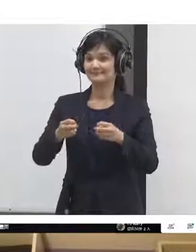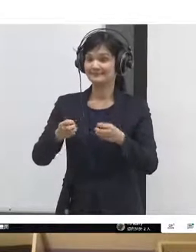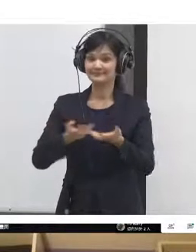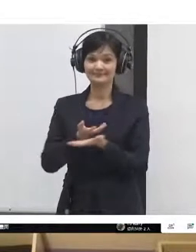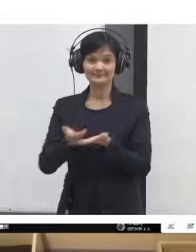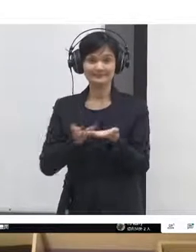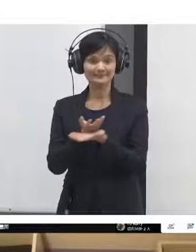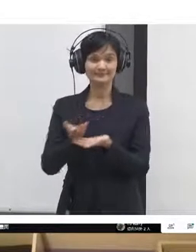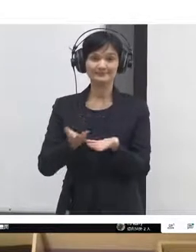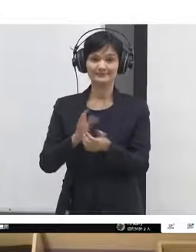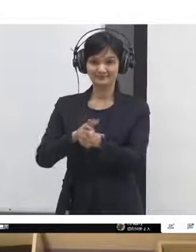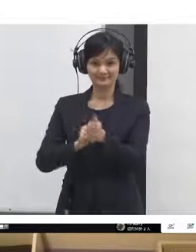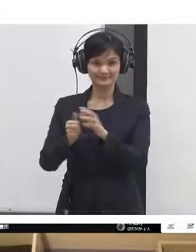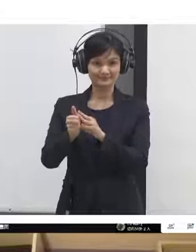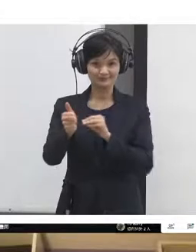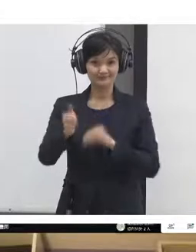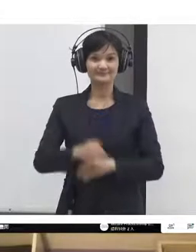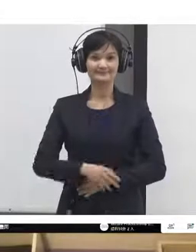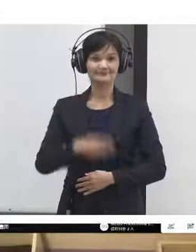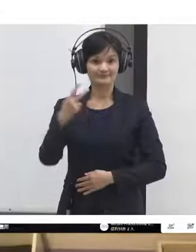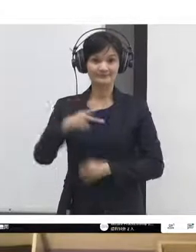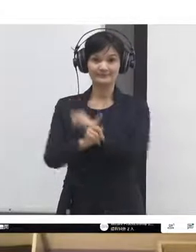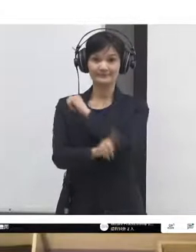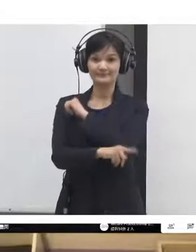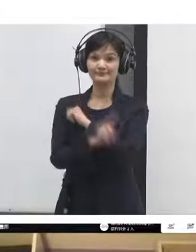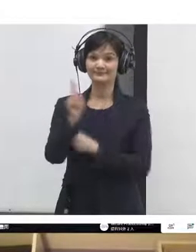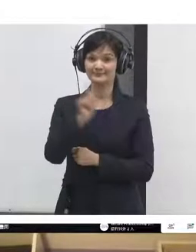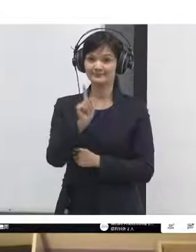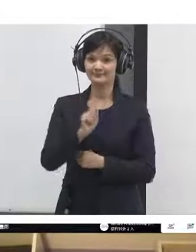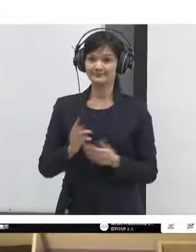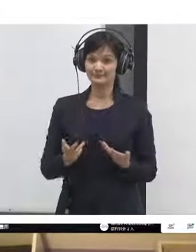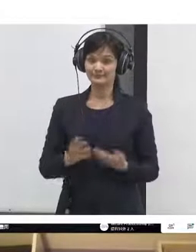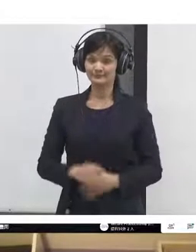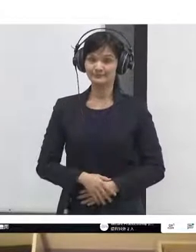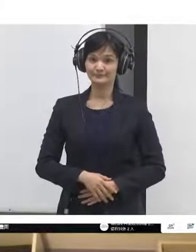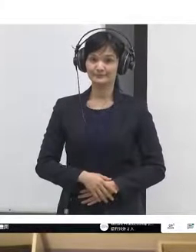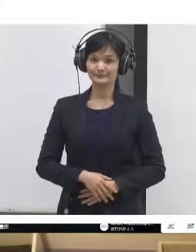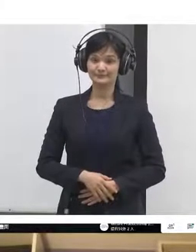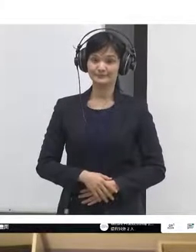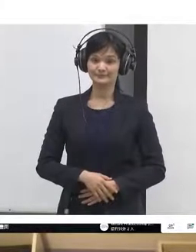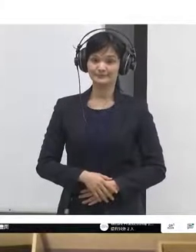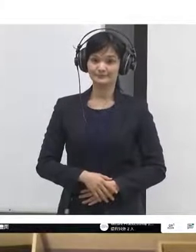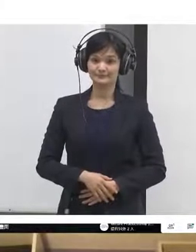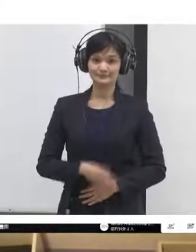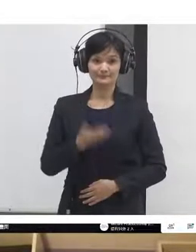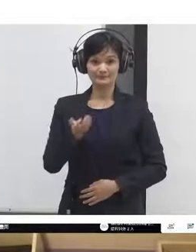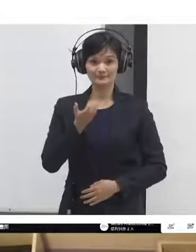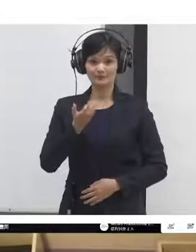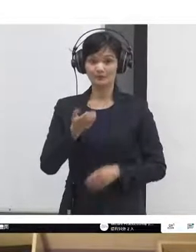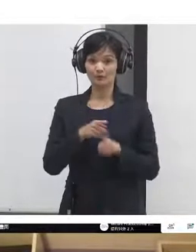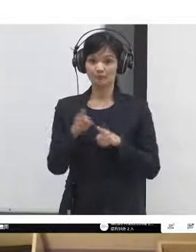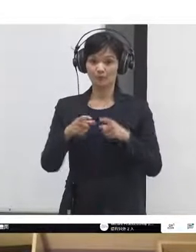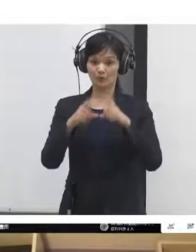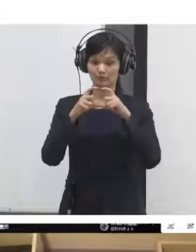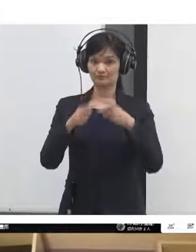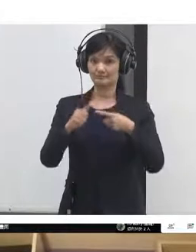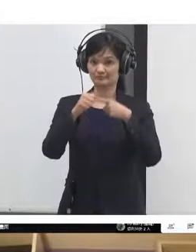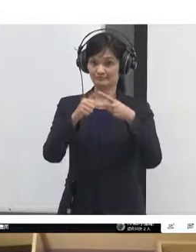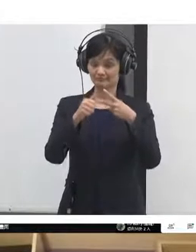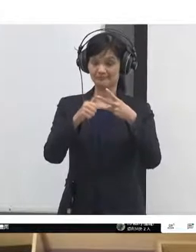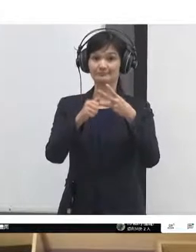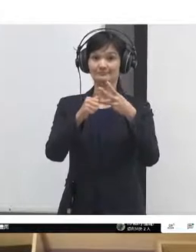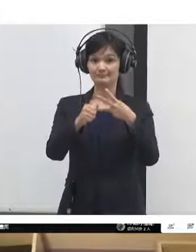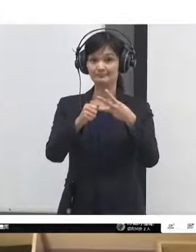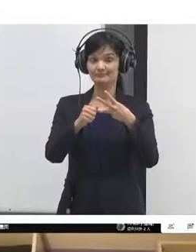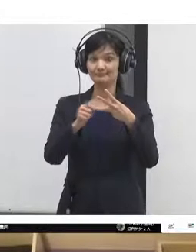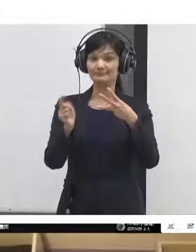one there is that just going full circle back to the third demand, which I mentioned at the very beginning to have a national citizens assembly.